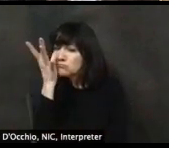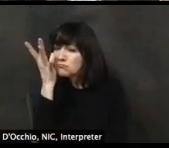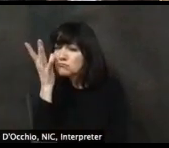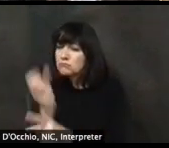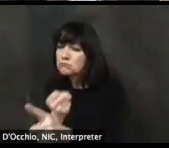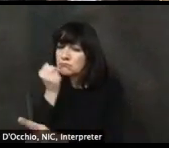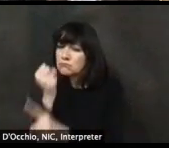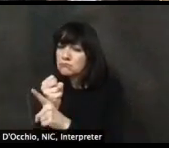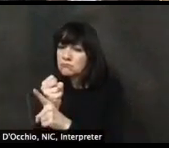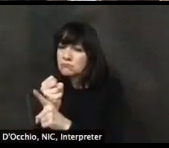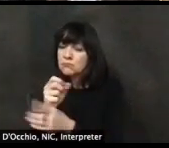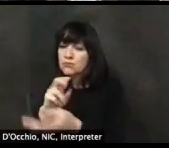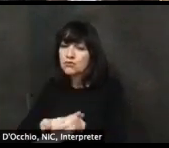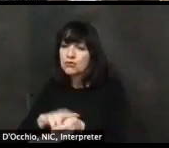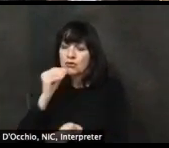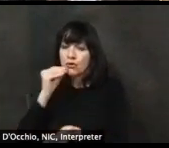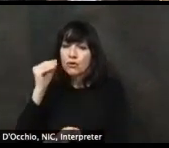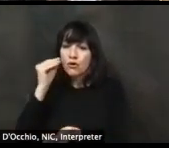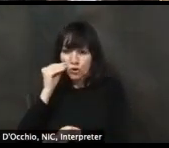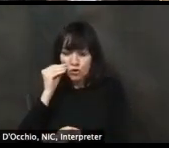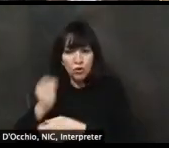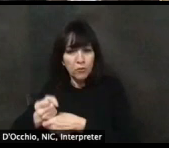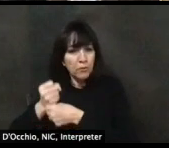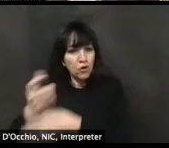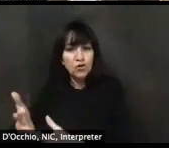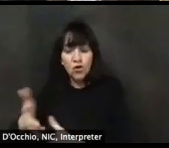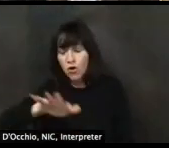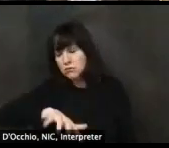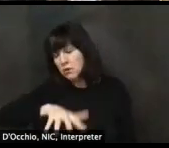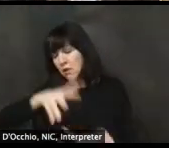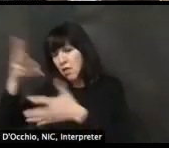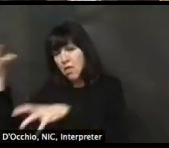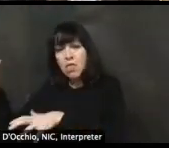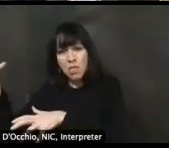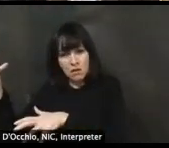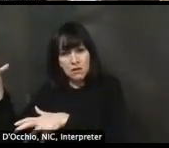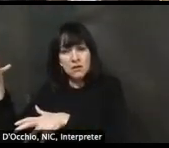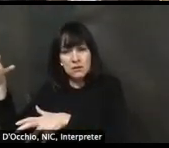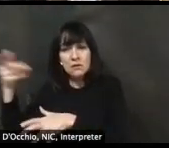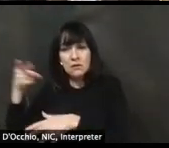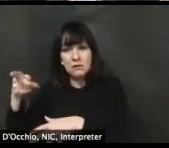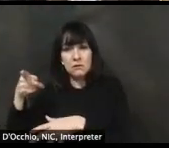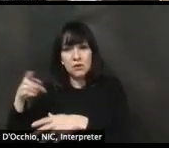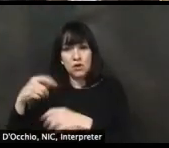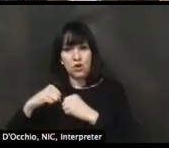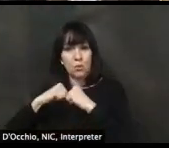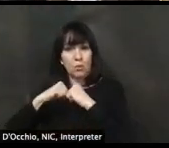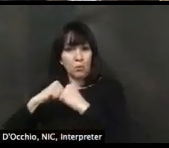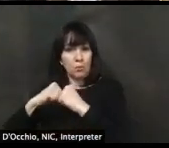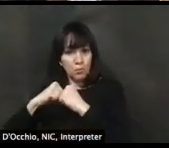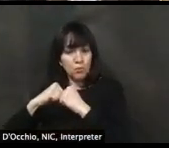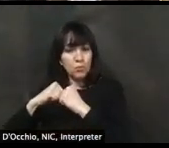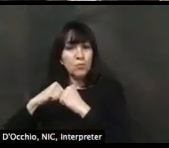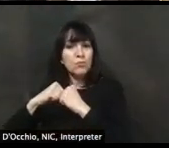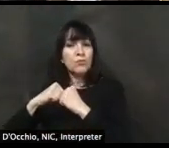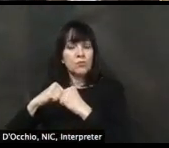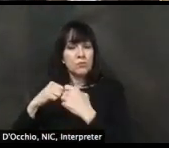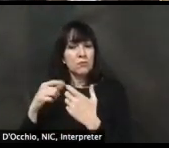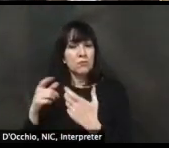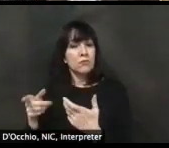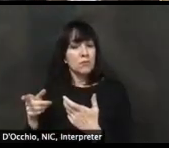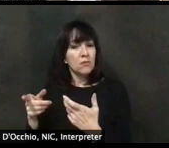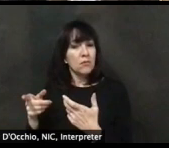all the right precautions aren't made. And I think we, we learned that, um, pretty early on that asymptomatic